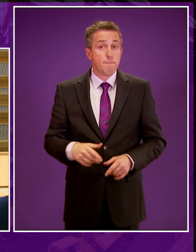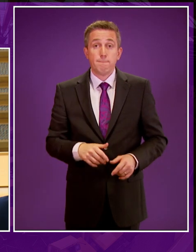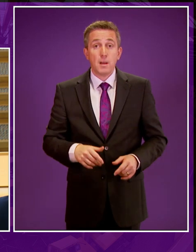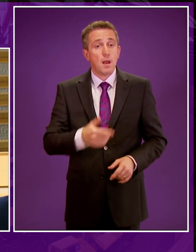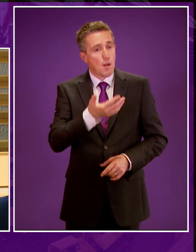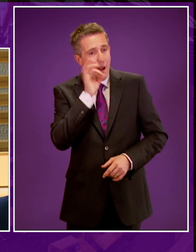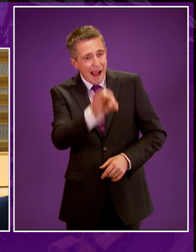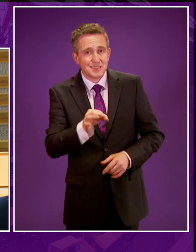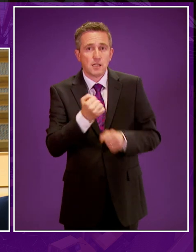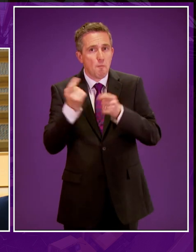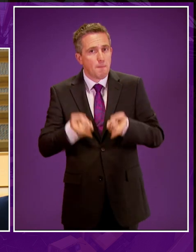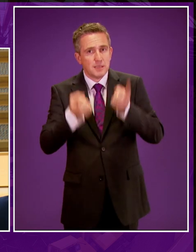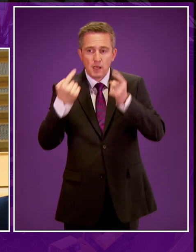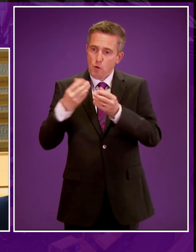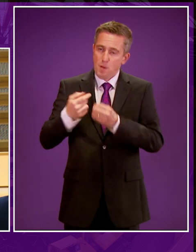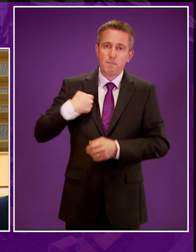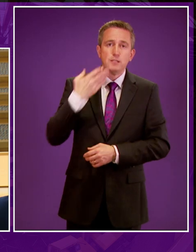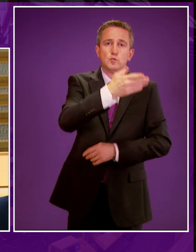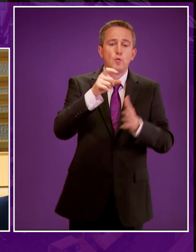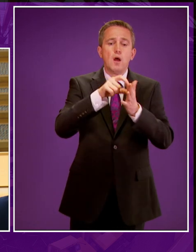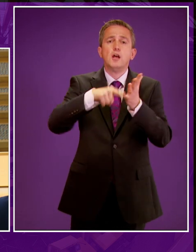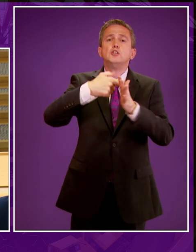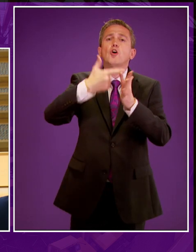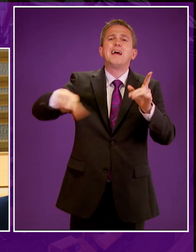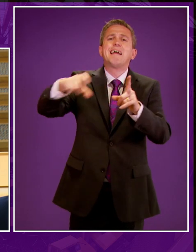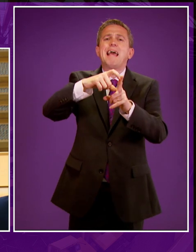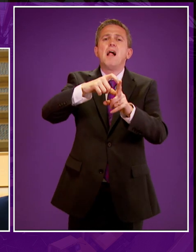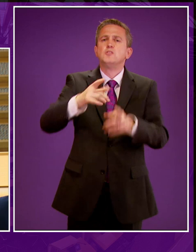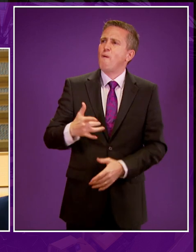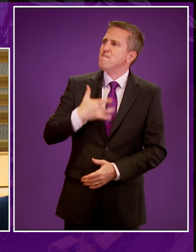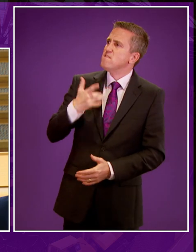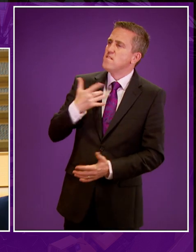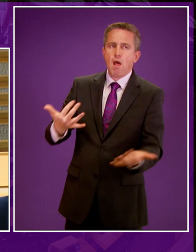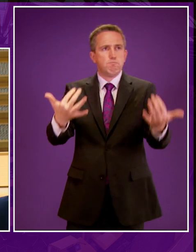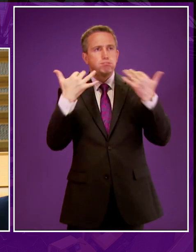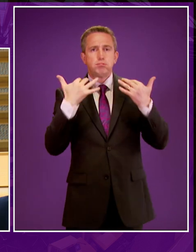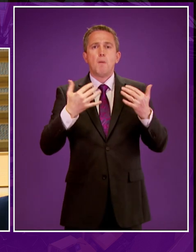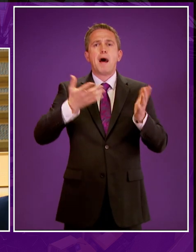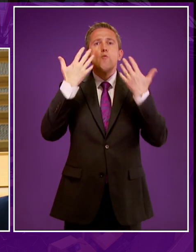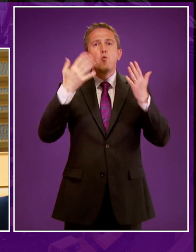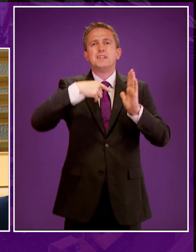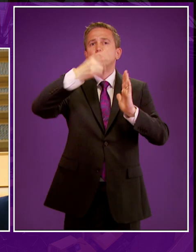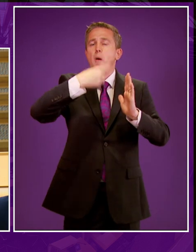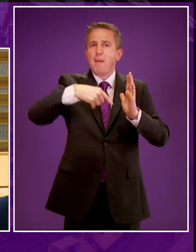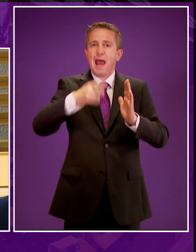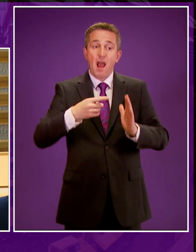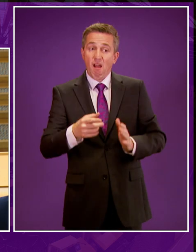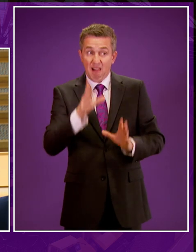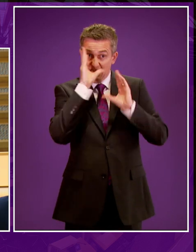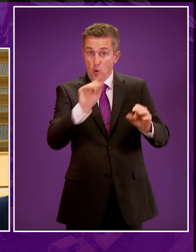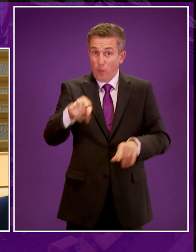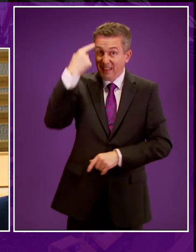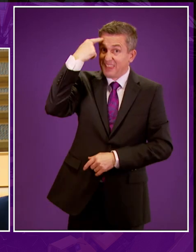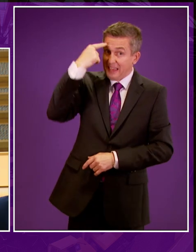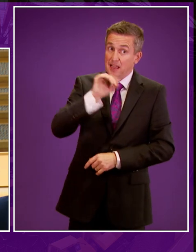to come with me and meet the people in Dunkeld feeling under siege from large-scale wind turbine developments in the area. I will tell them exactly what they